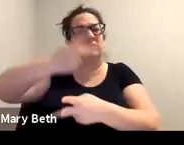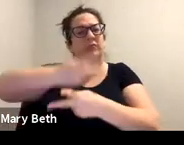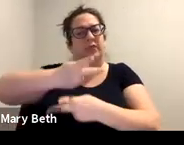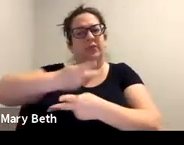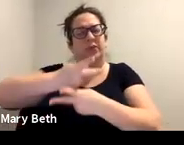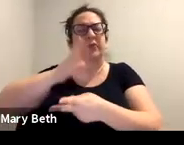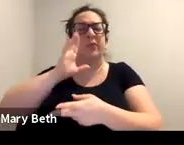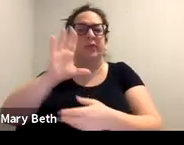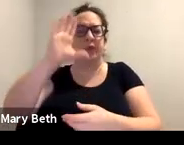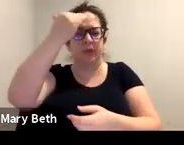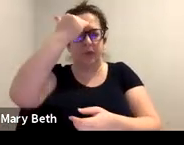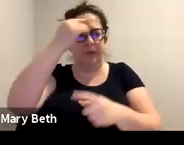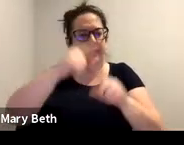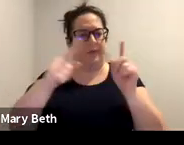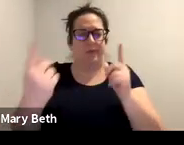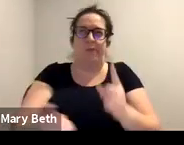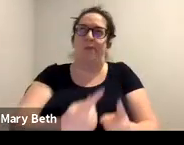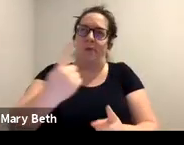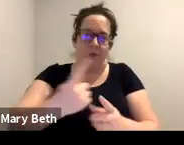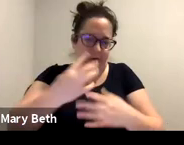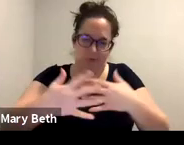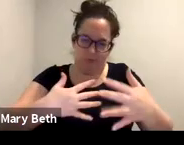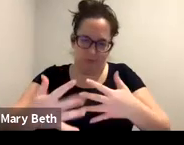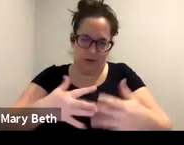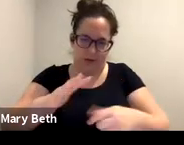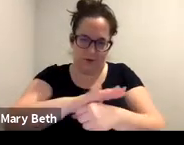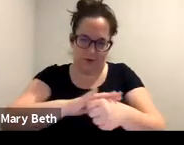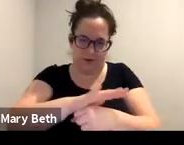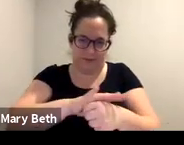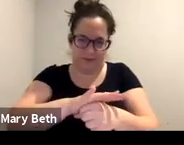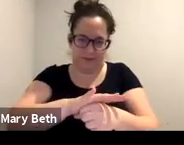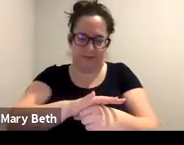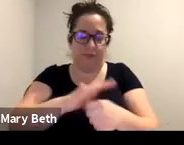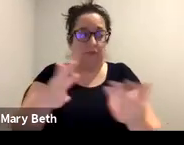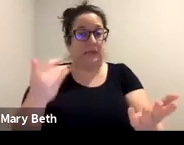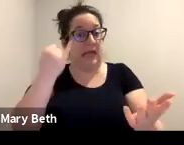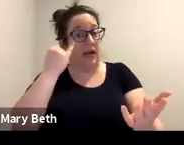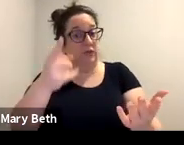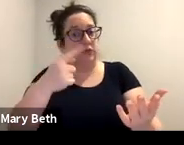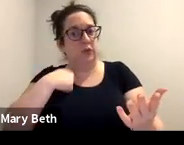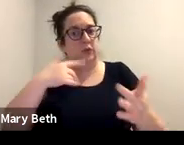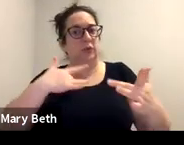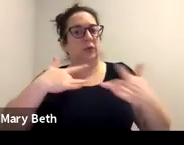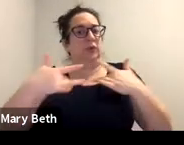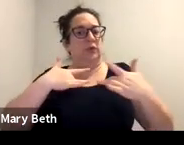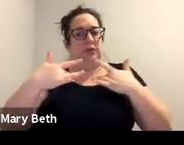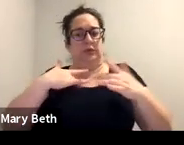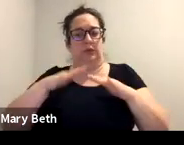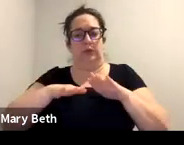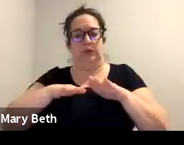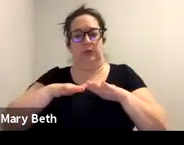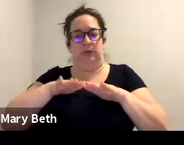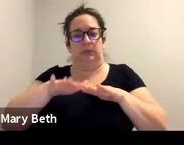us and we're happy to talk it through with you. Or if you're worried that you're kind of dipping your toe in there and you may be jeopardizing your program